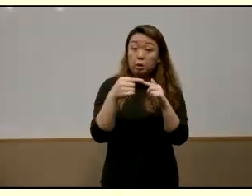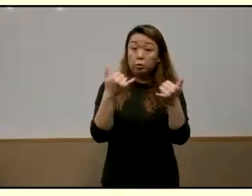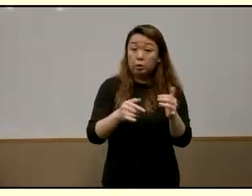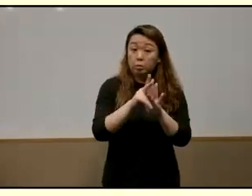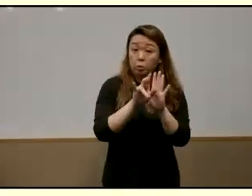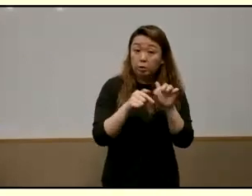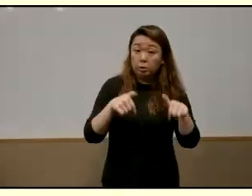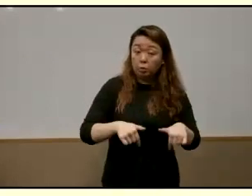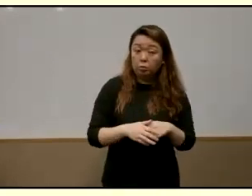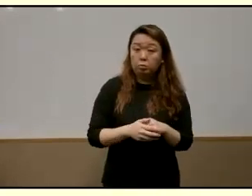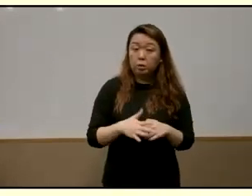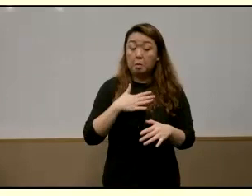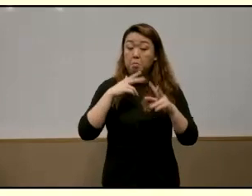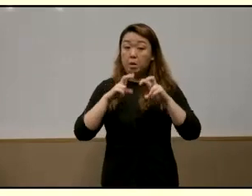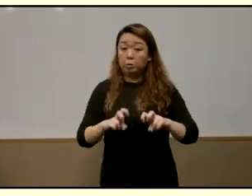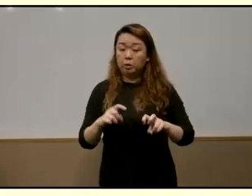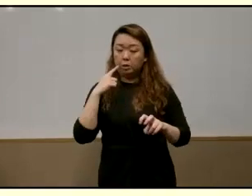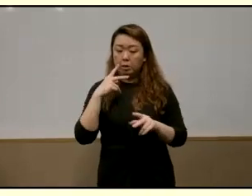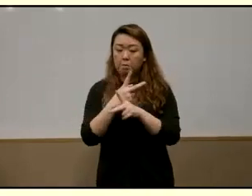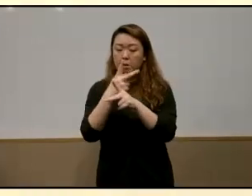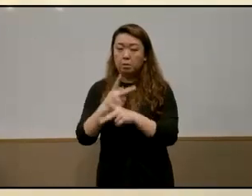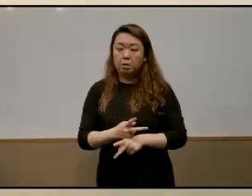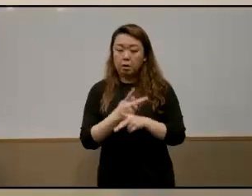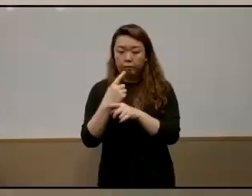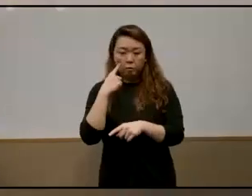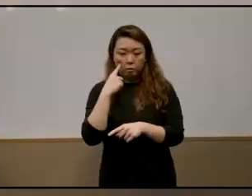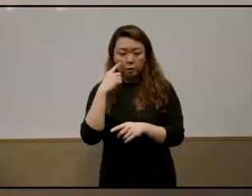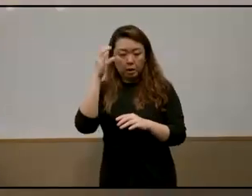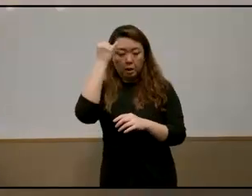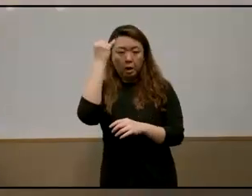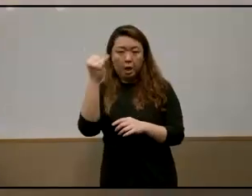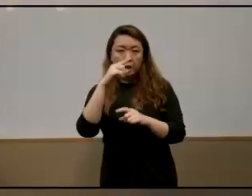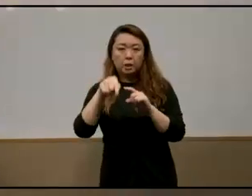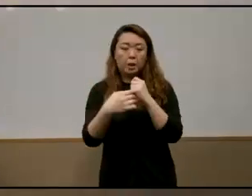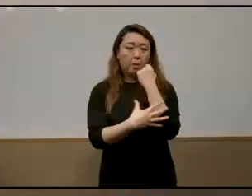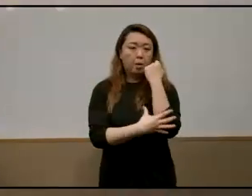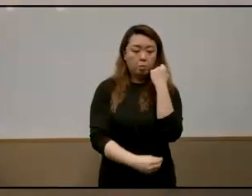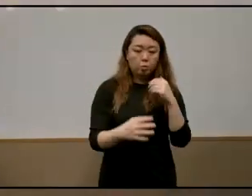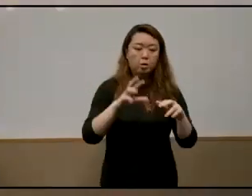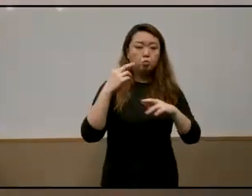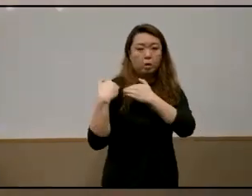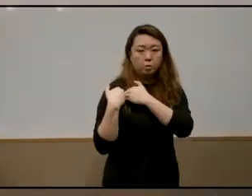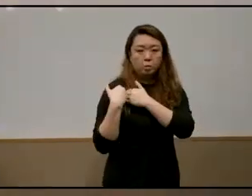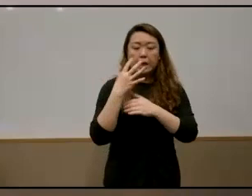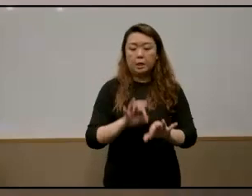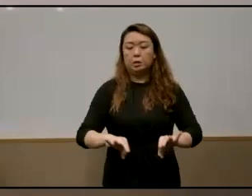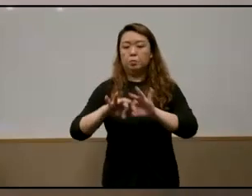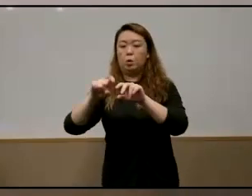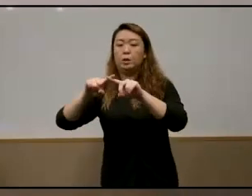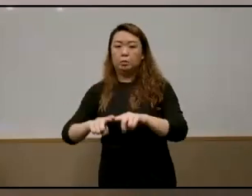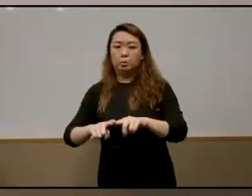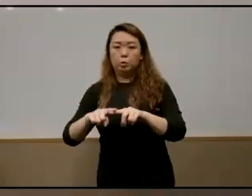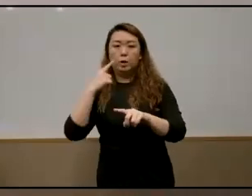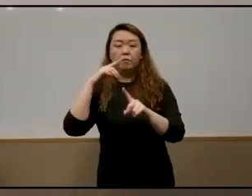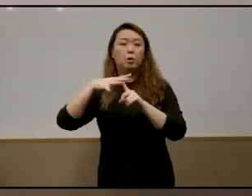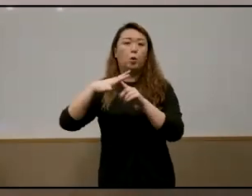research suggests that we need to pay more careful attention to concepts such as the plausibility of responsibility and the importance of dependency as a context for